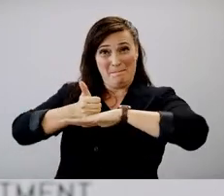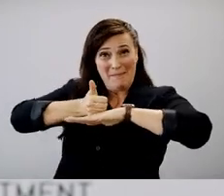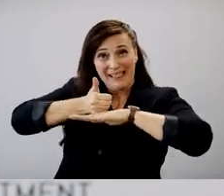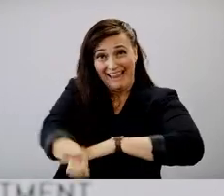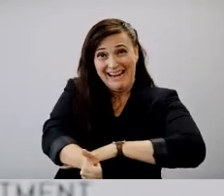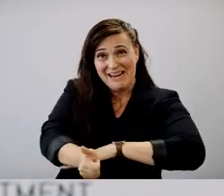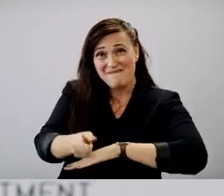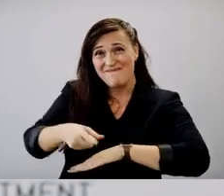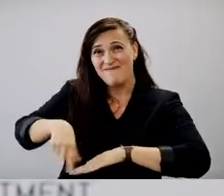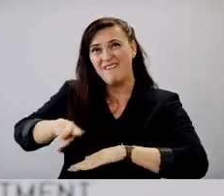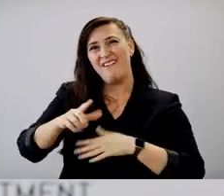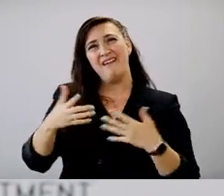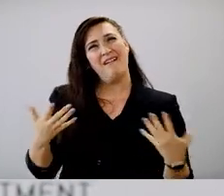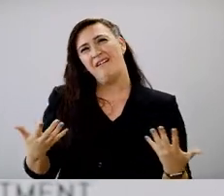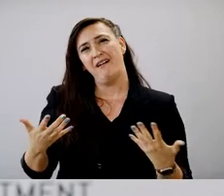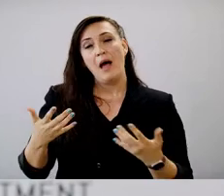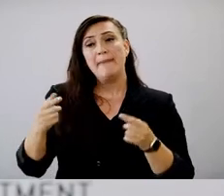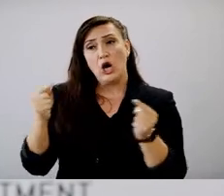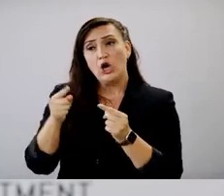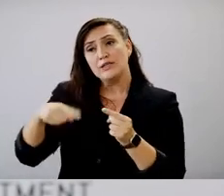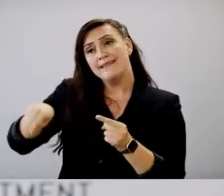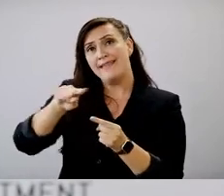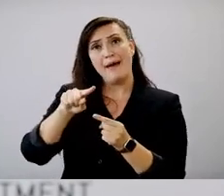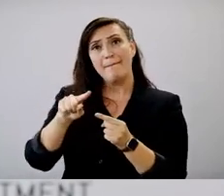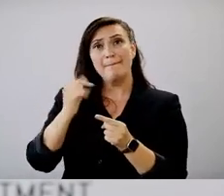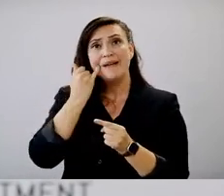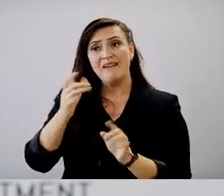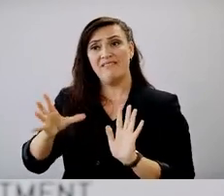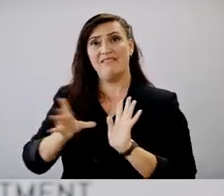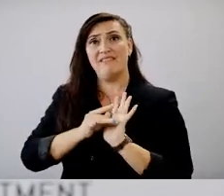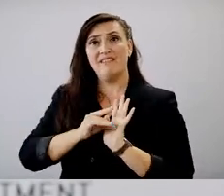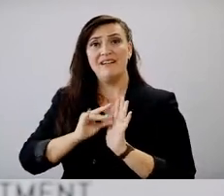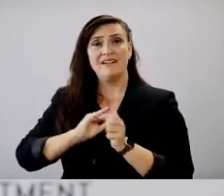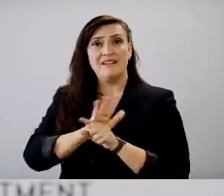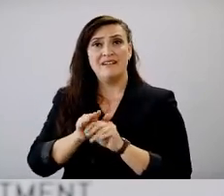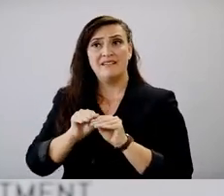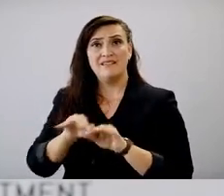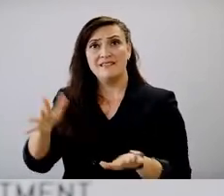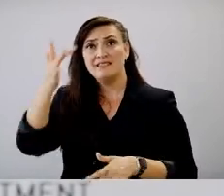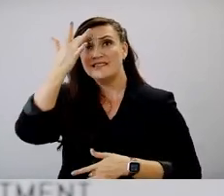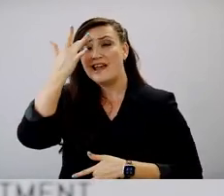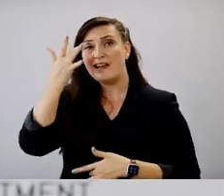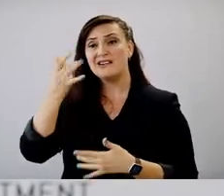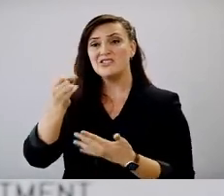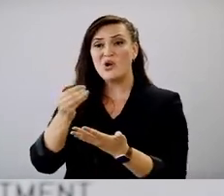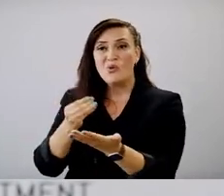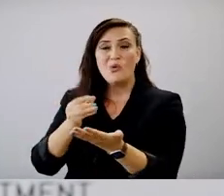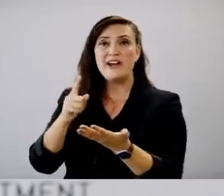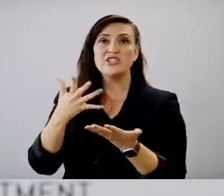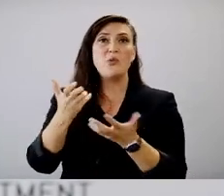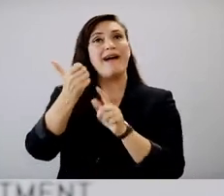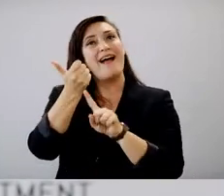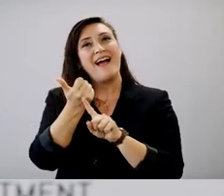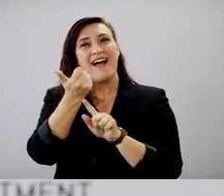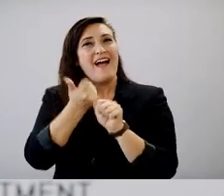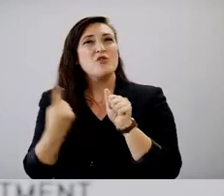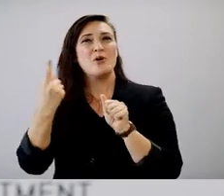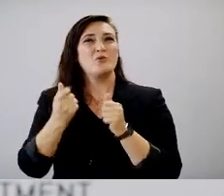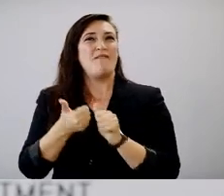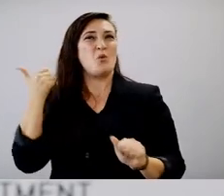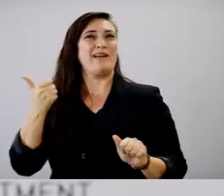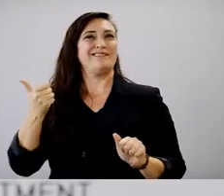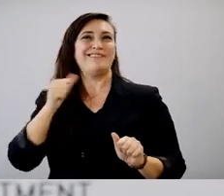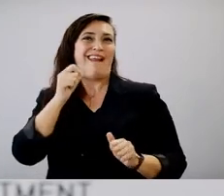really it's, it's hurting the individuals that get COVID-19 and I, I, that I just want everyone to avoid getting it.